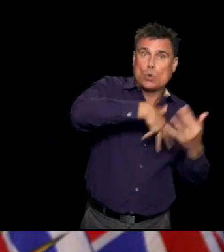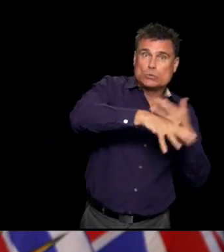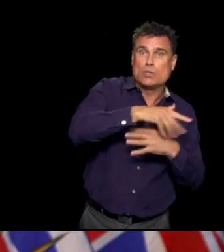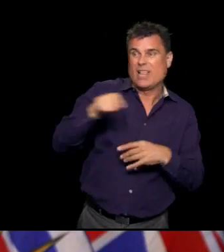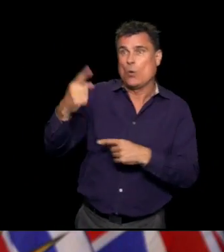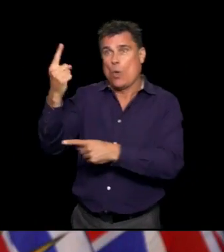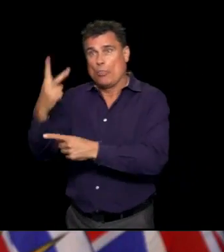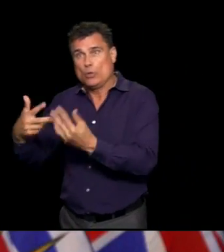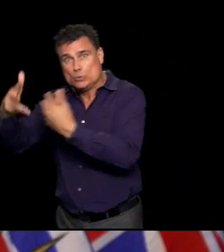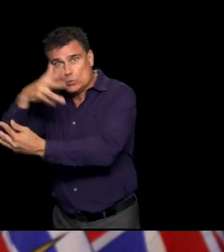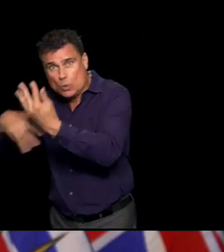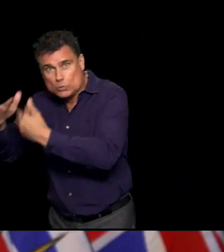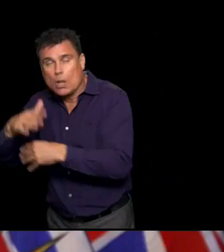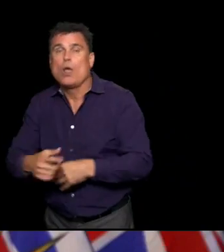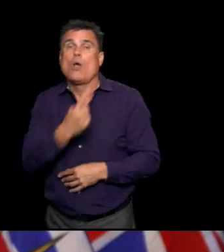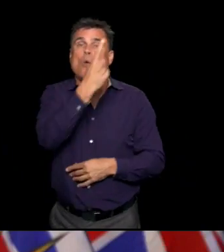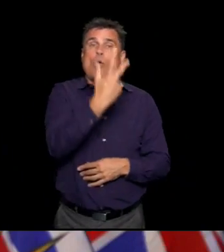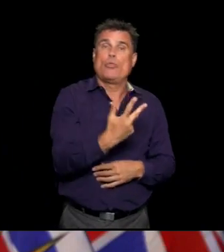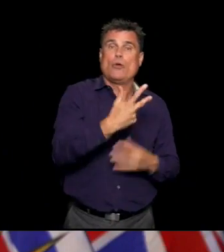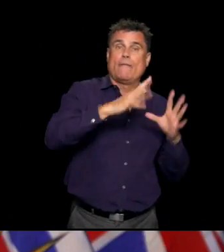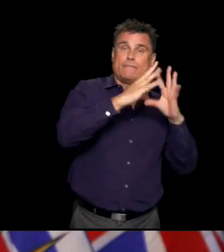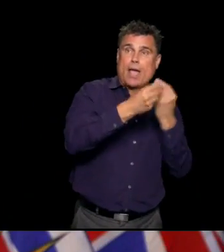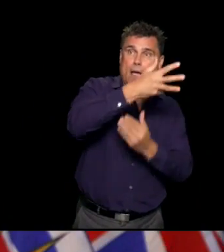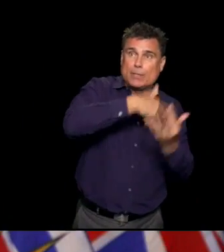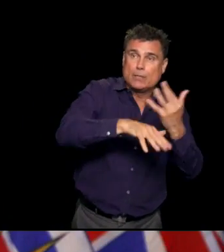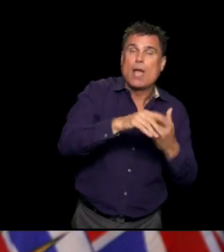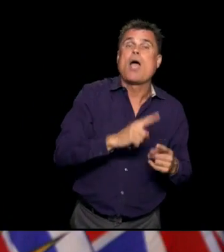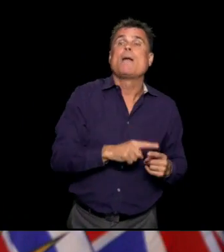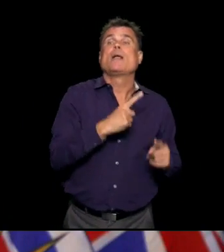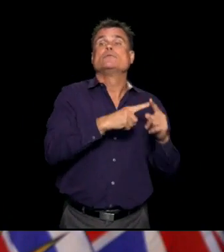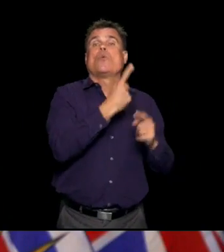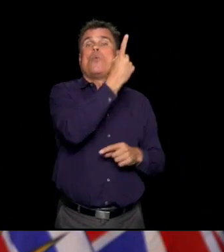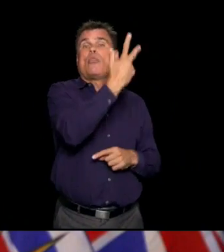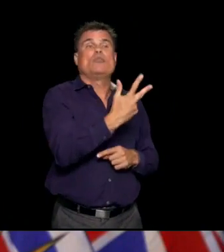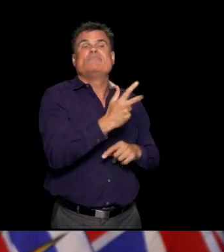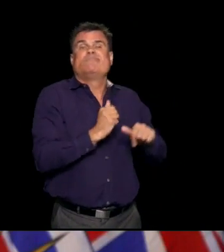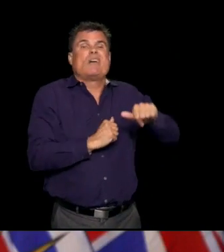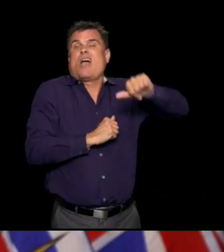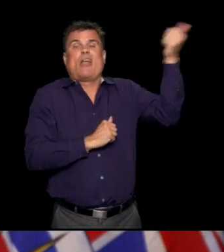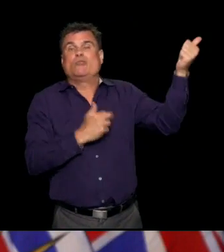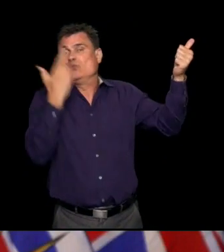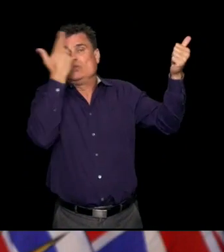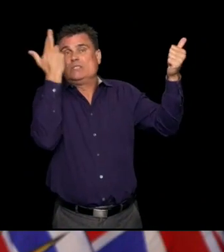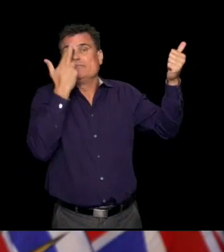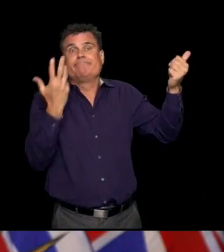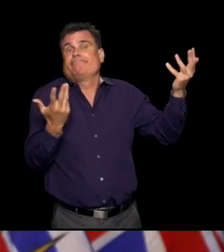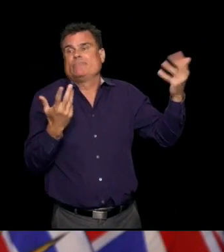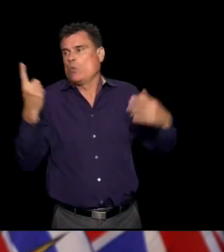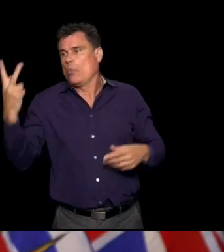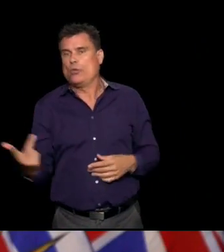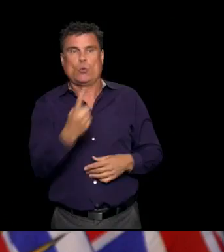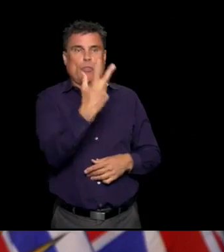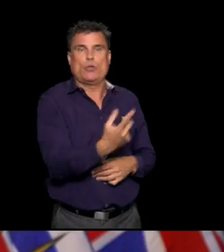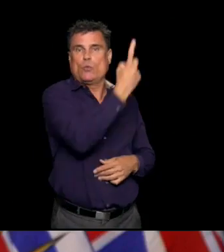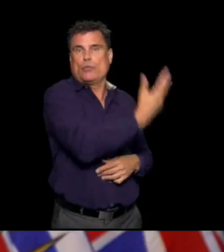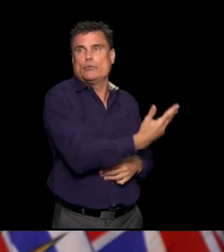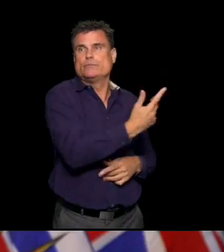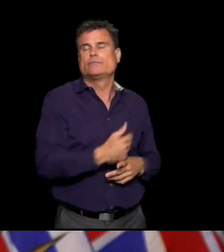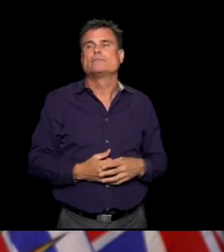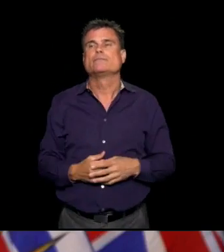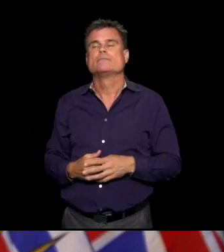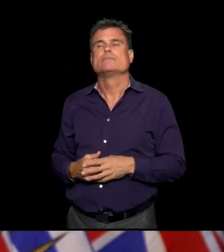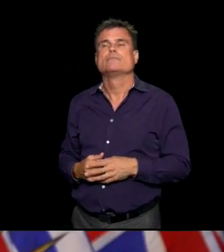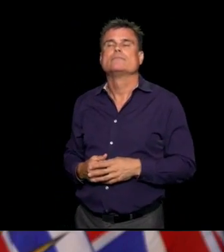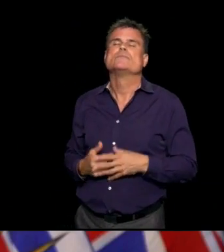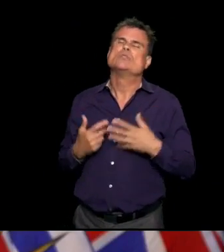for example, or outbreaks in long-term care homes. I think the important thing for us, though, when we look at this is, when we